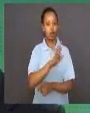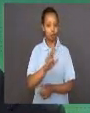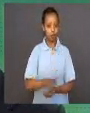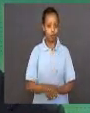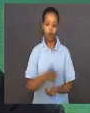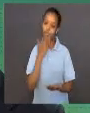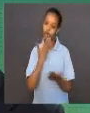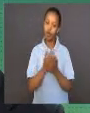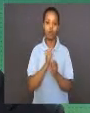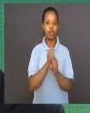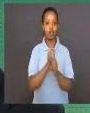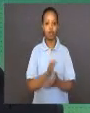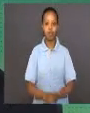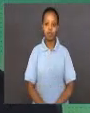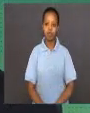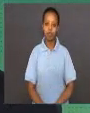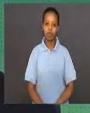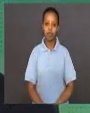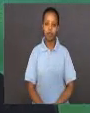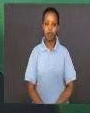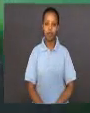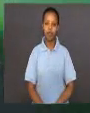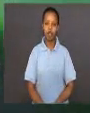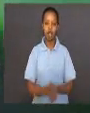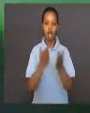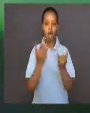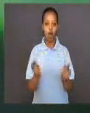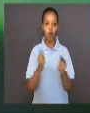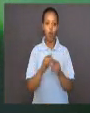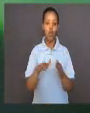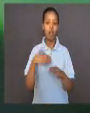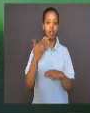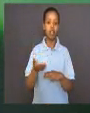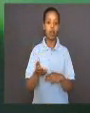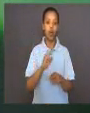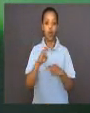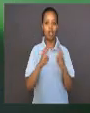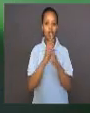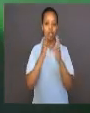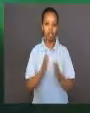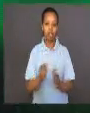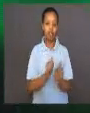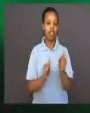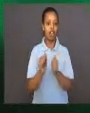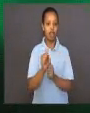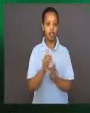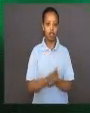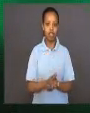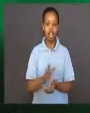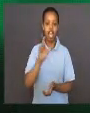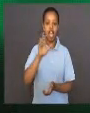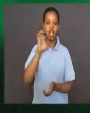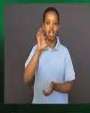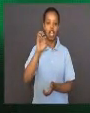job. Let us move on to the next scientist, Antoine van